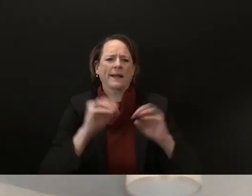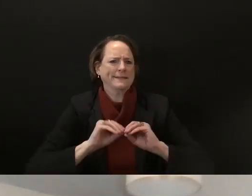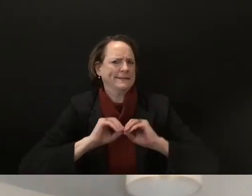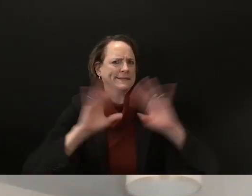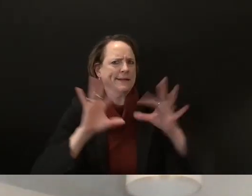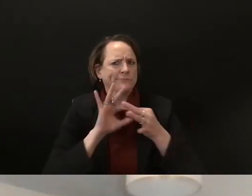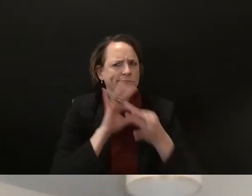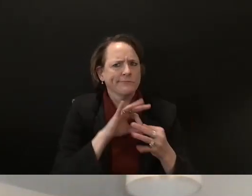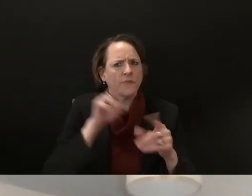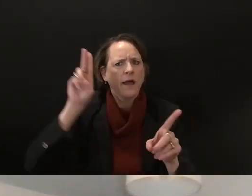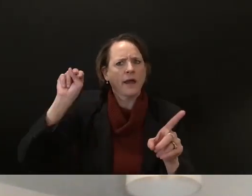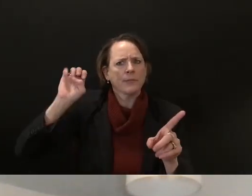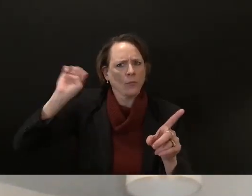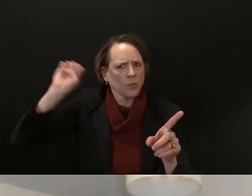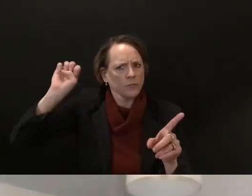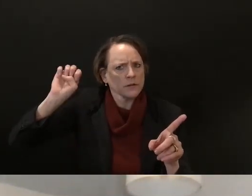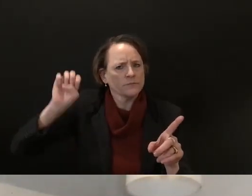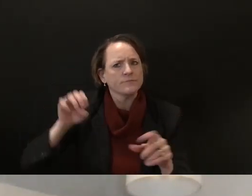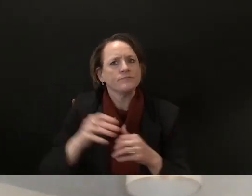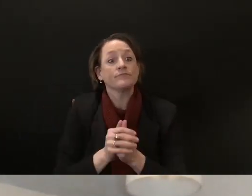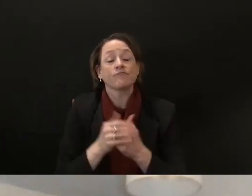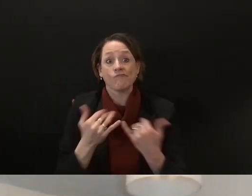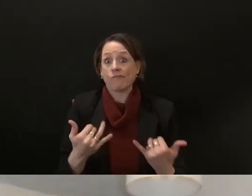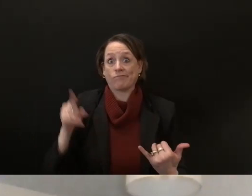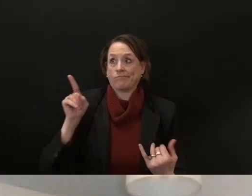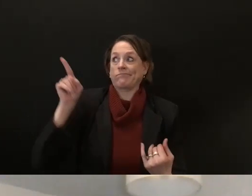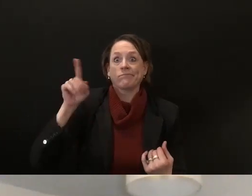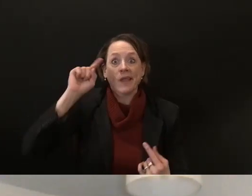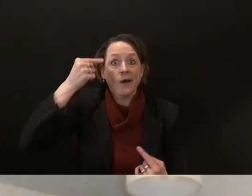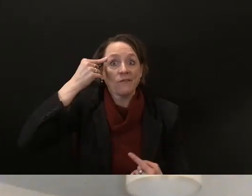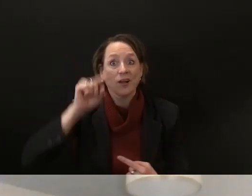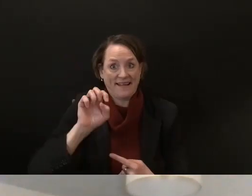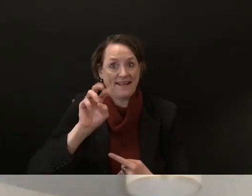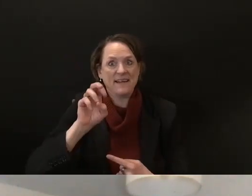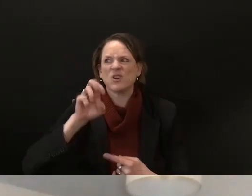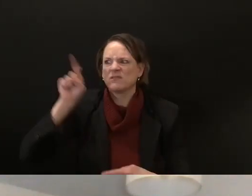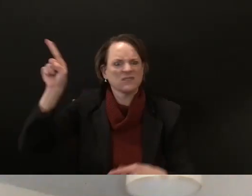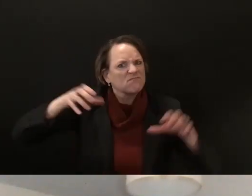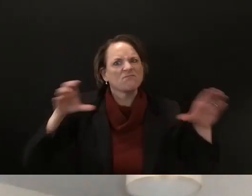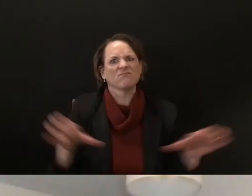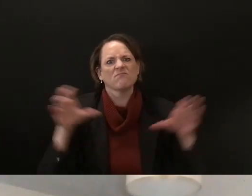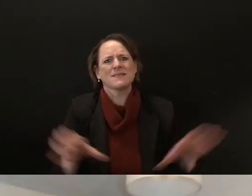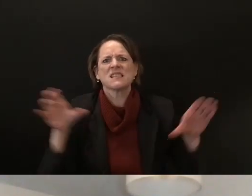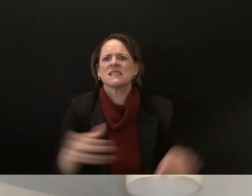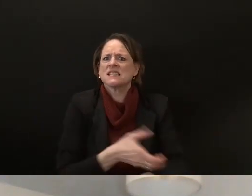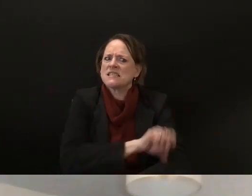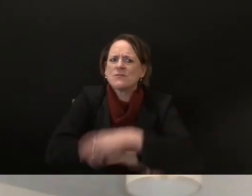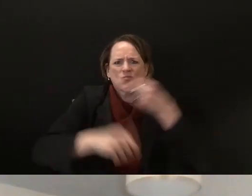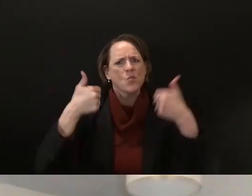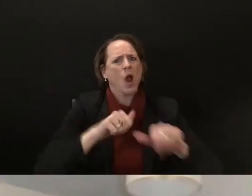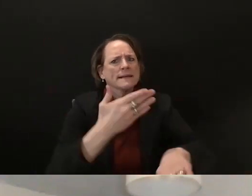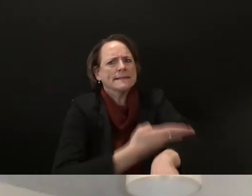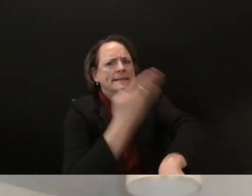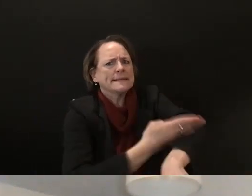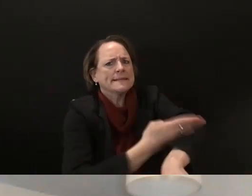administration they have been working hard to make sure that people are getting their ui um so i don't want anybody to misinterpret what i said